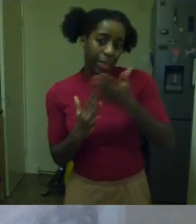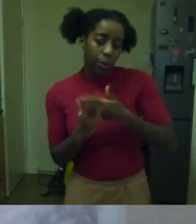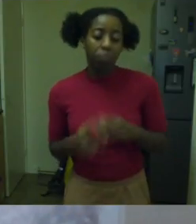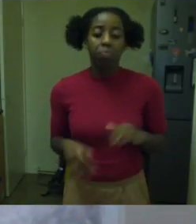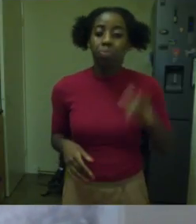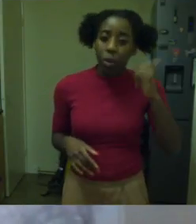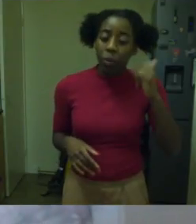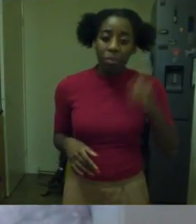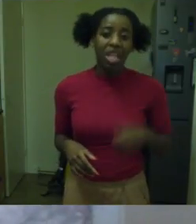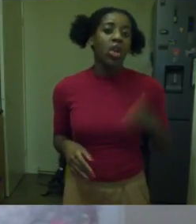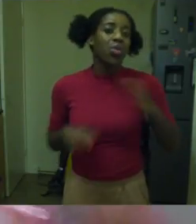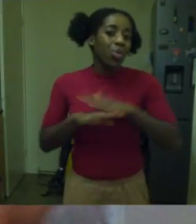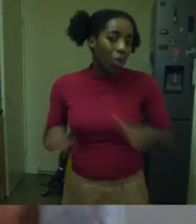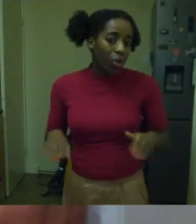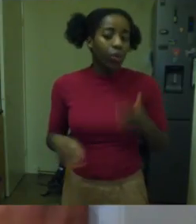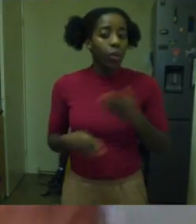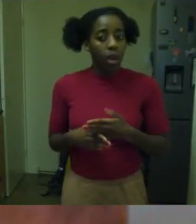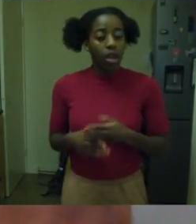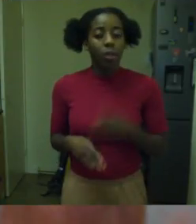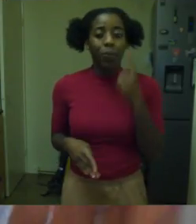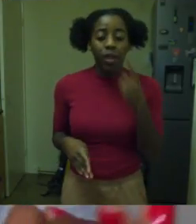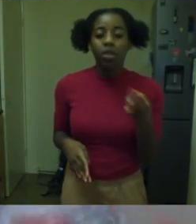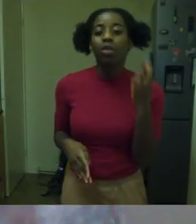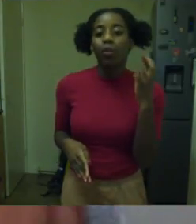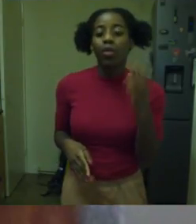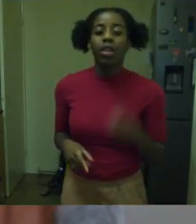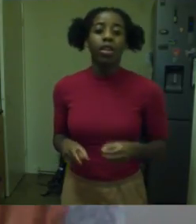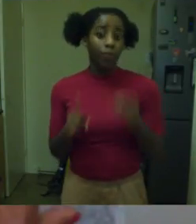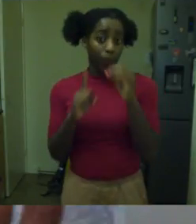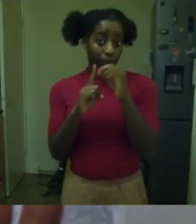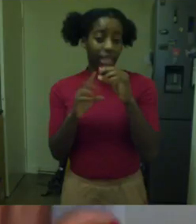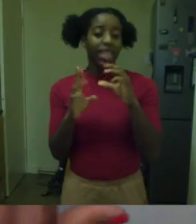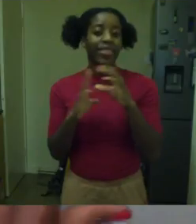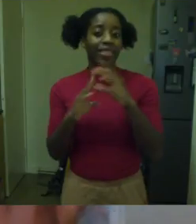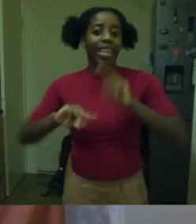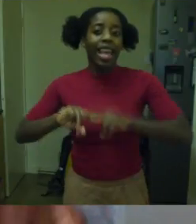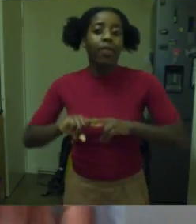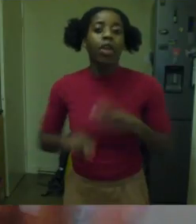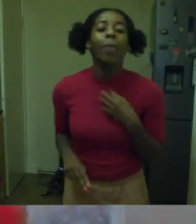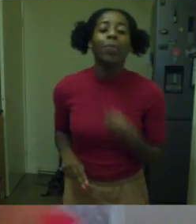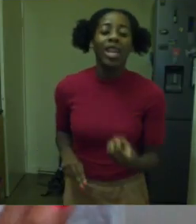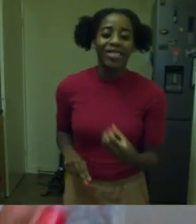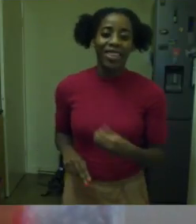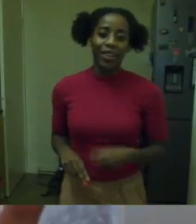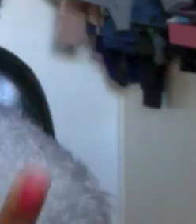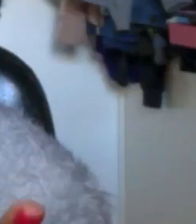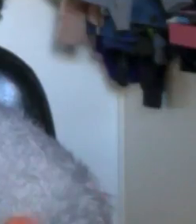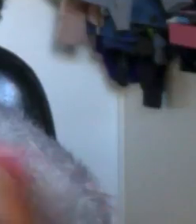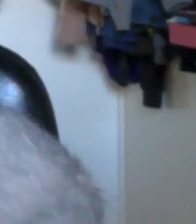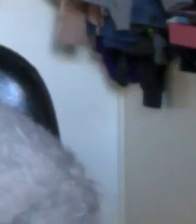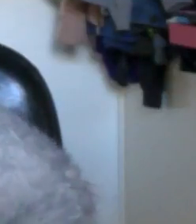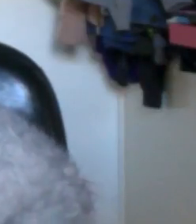them so it's more accessible. I don't know, it might not work but I just really hope it does because like PDF is actually,